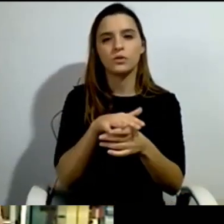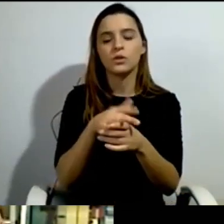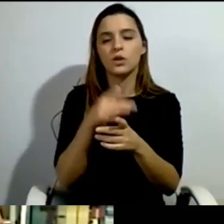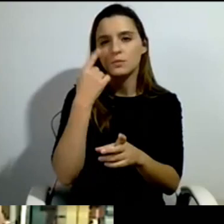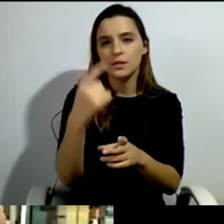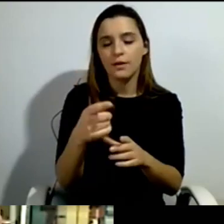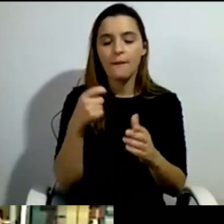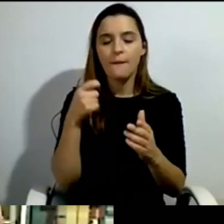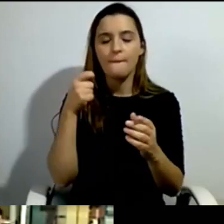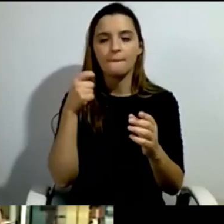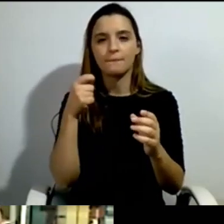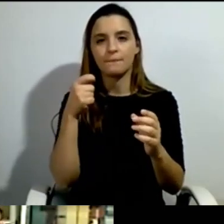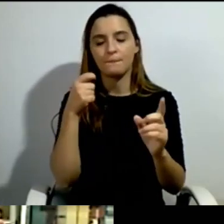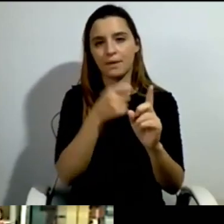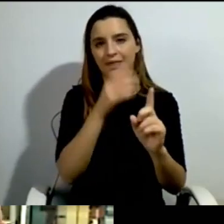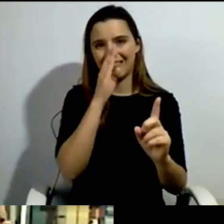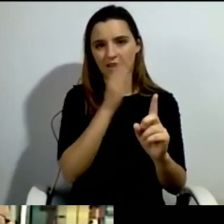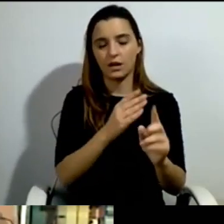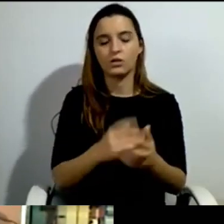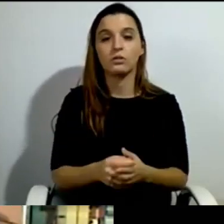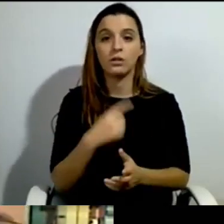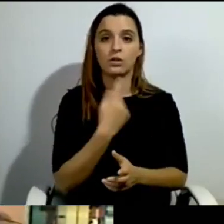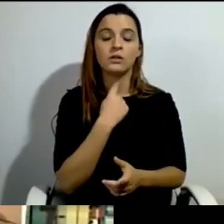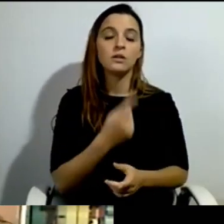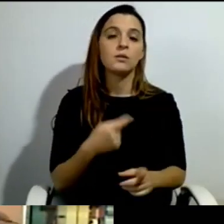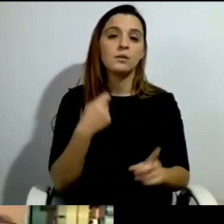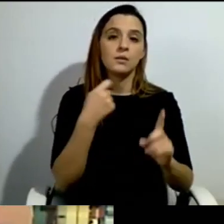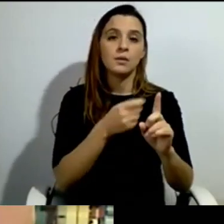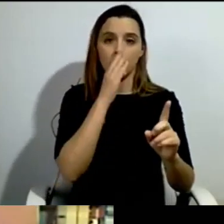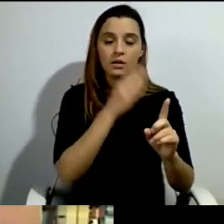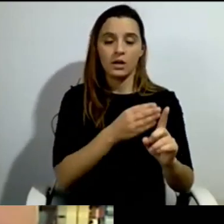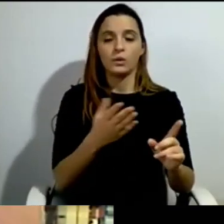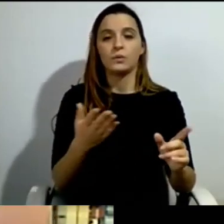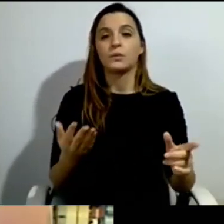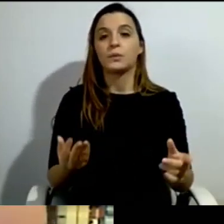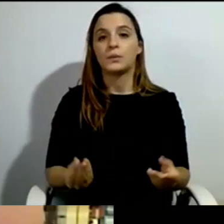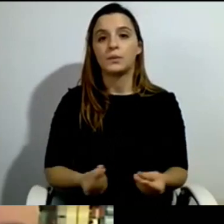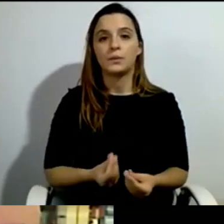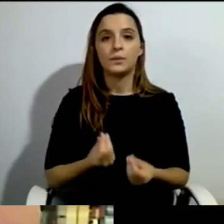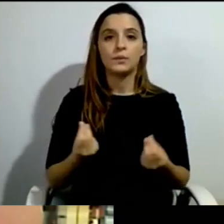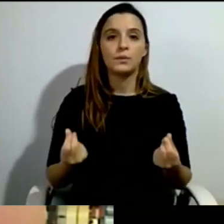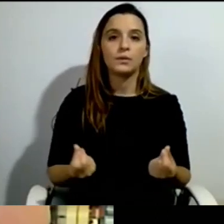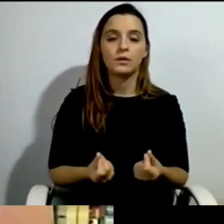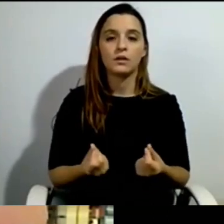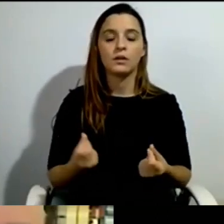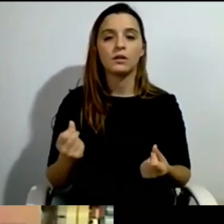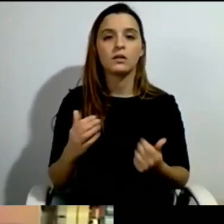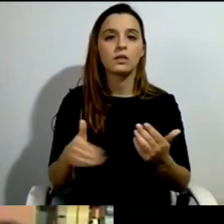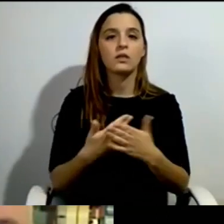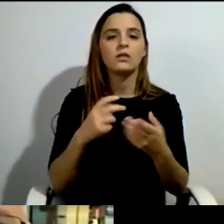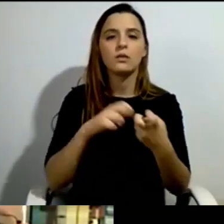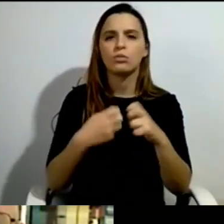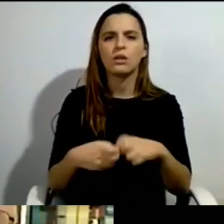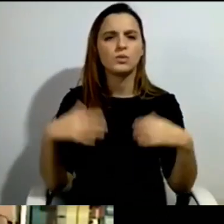payment could answer many, many problems, also in the field of assistive means like wheelchairs, hearing aids,